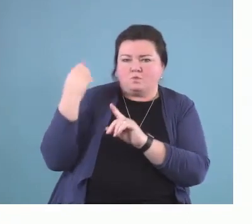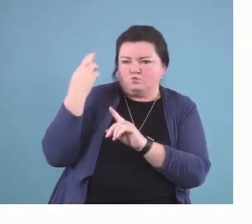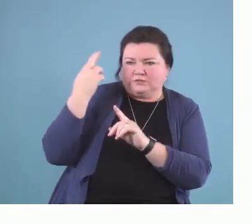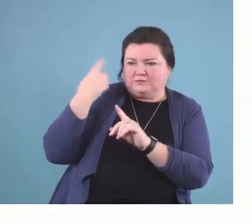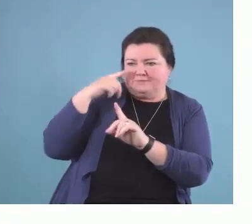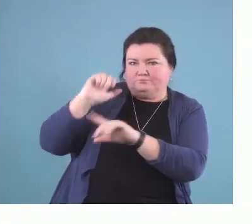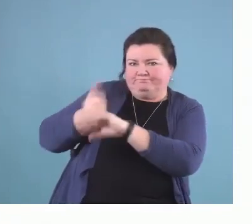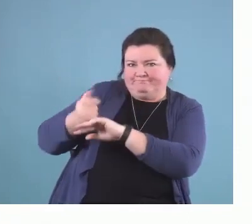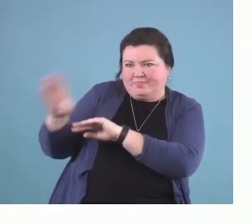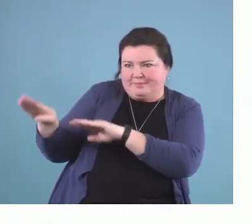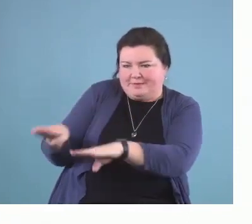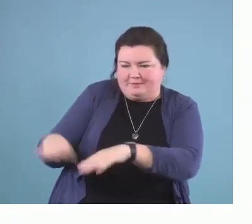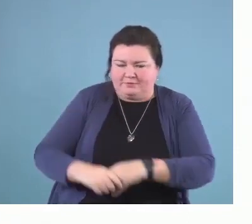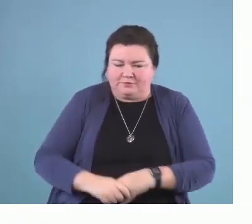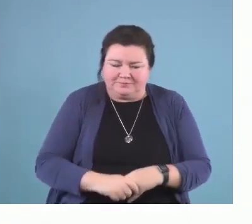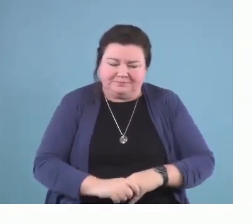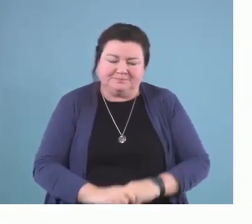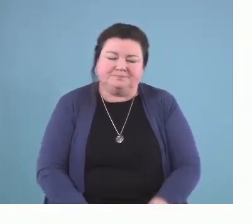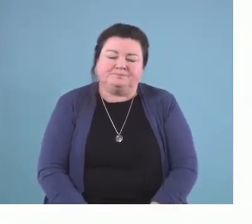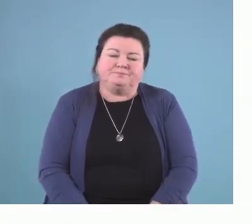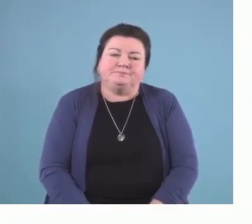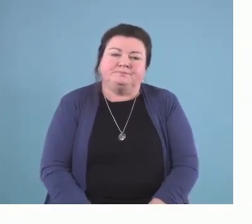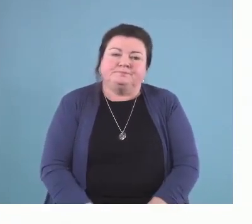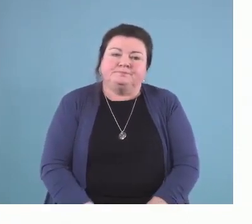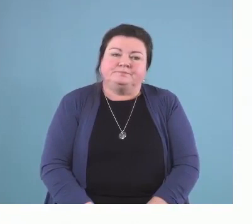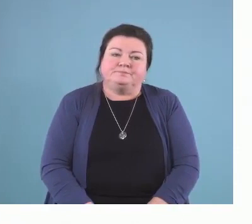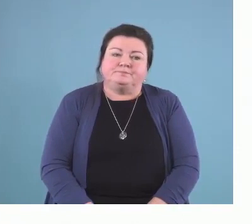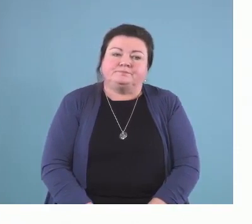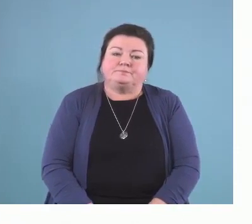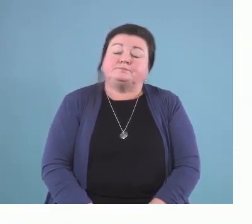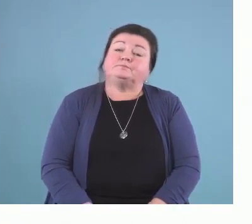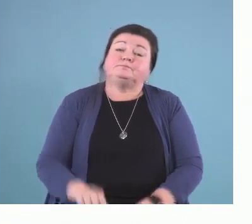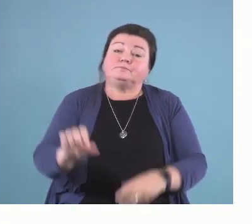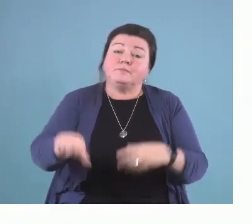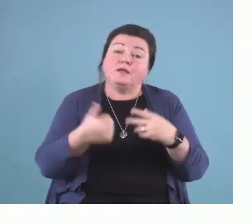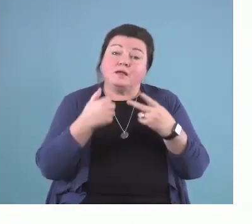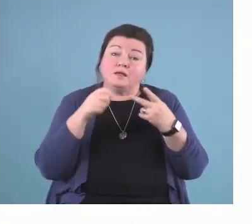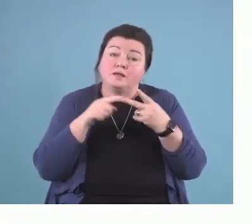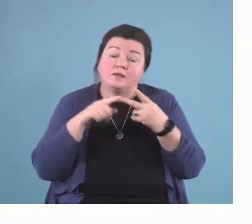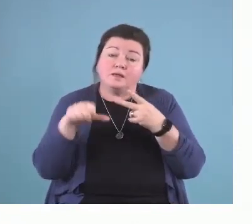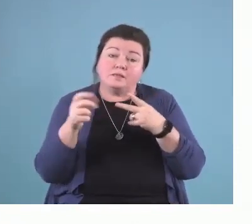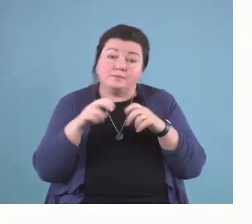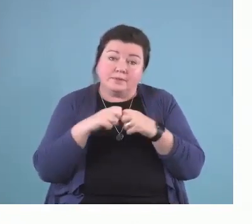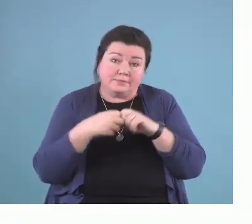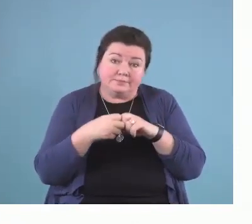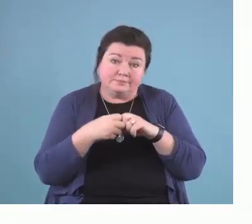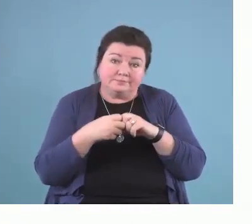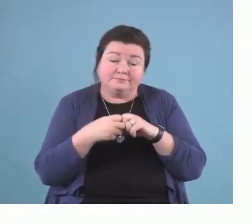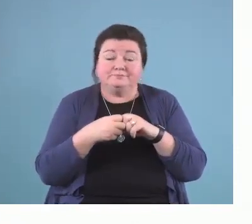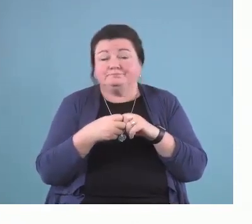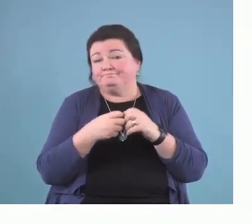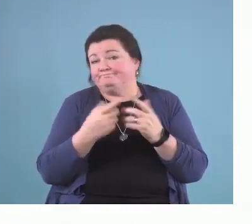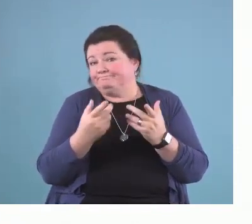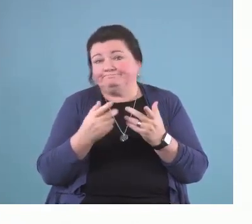that we're not often given the time